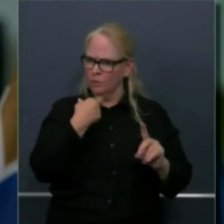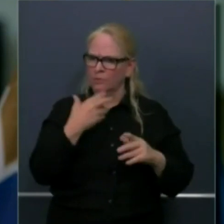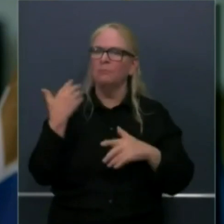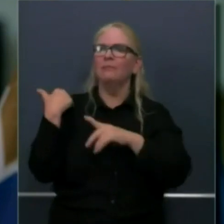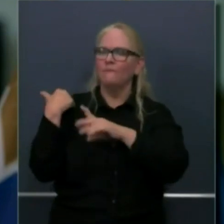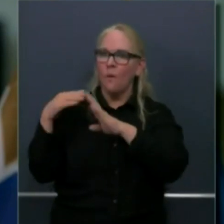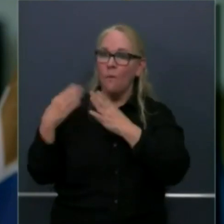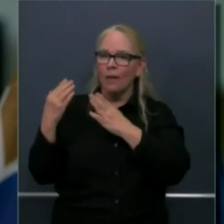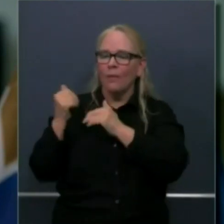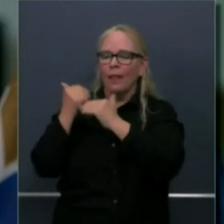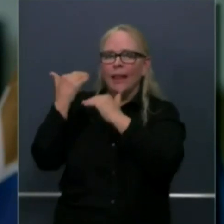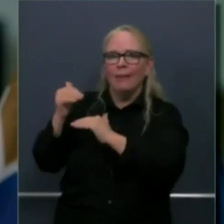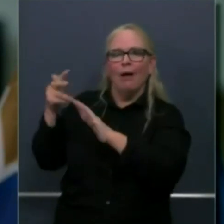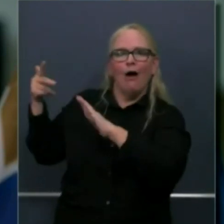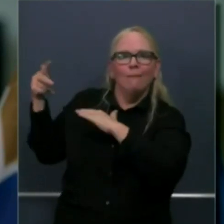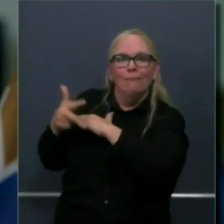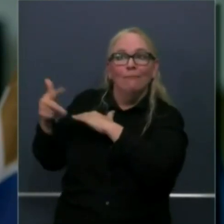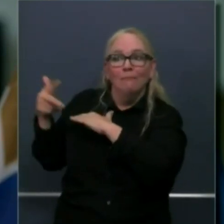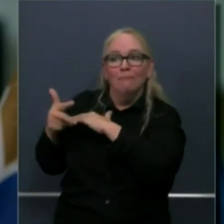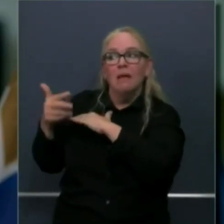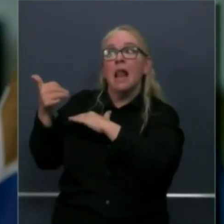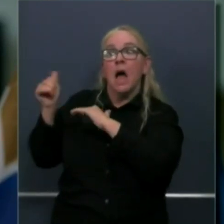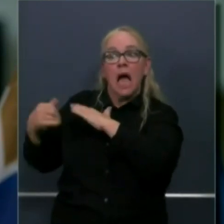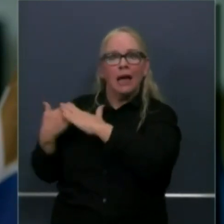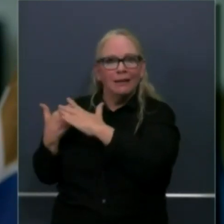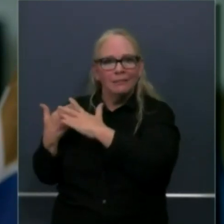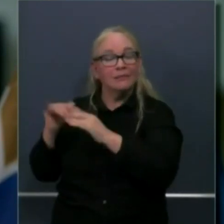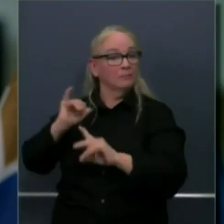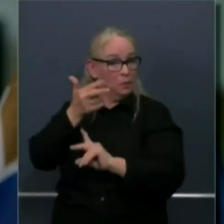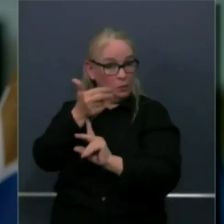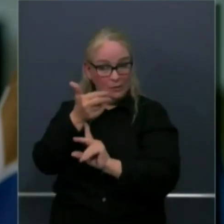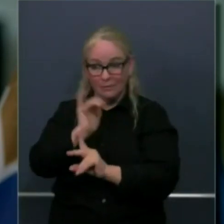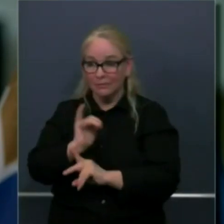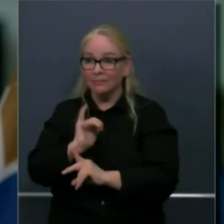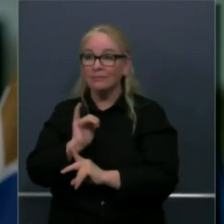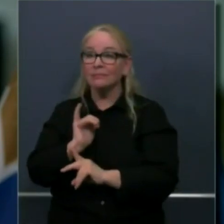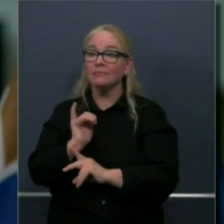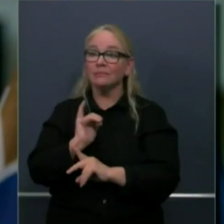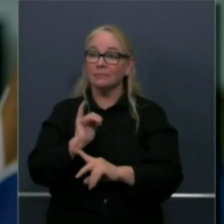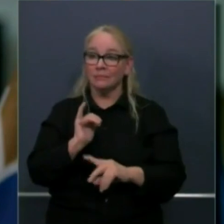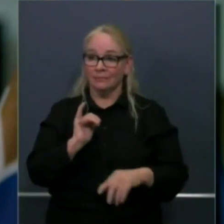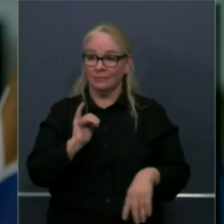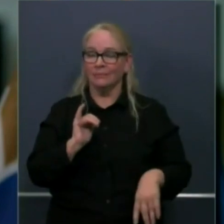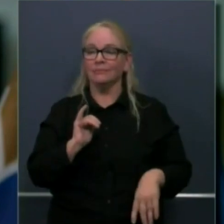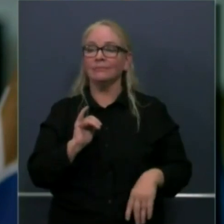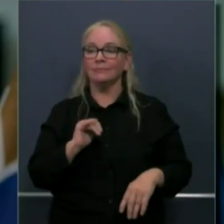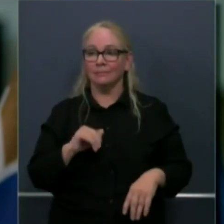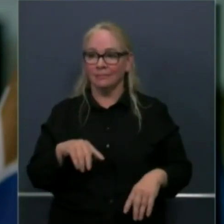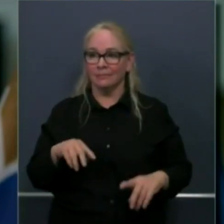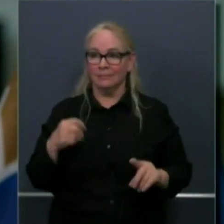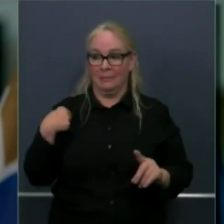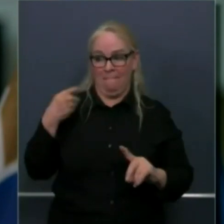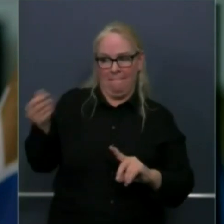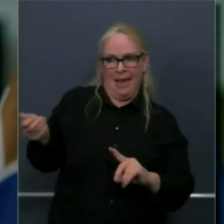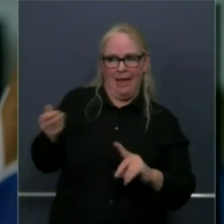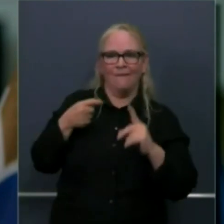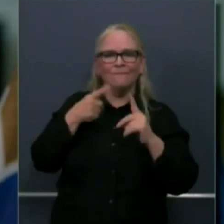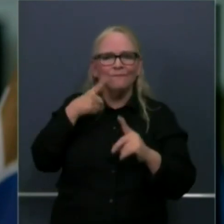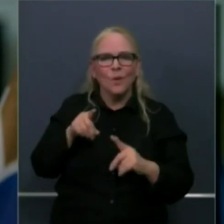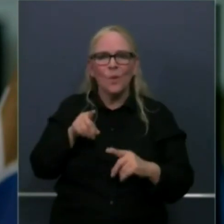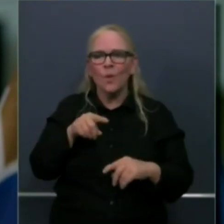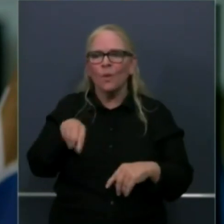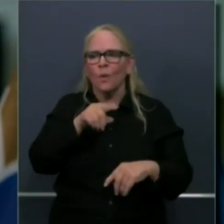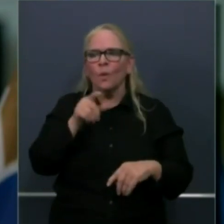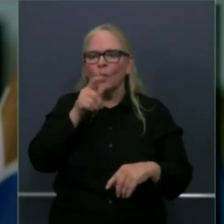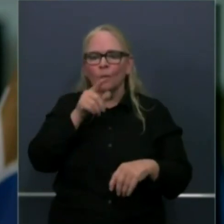know, tens of thousands of hotel rooms have been afforded our care workers, our first responders, as part of a subsidy of